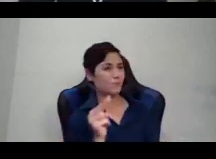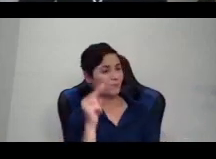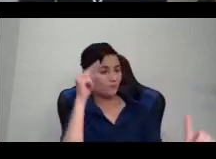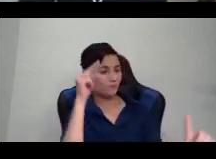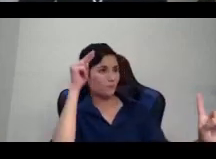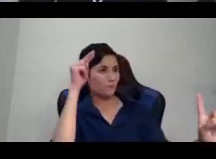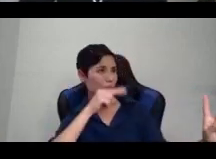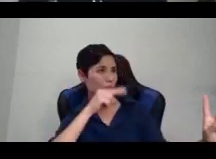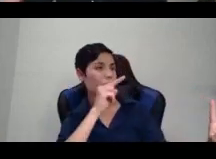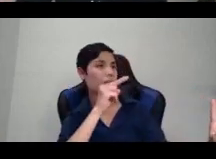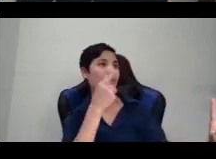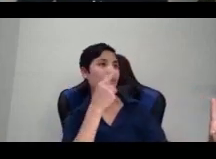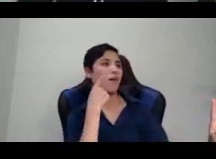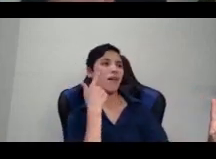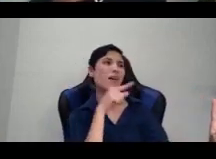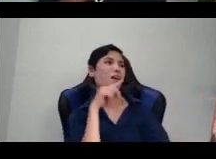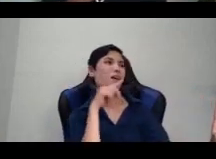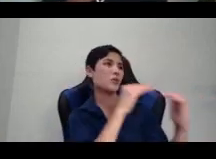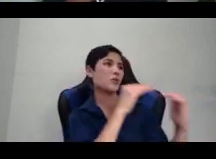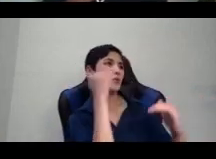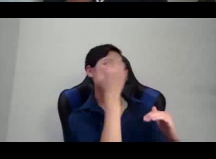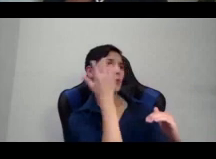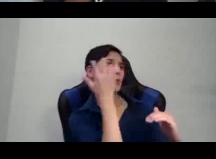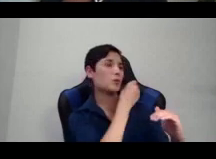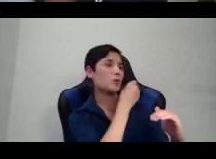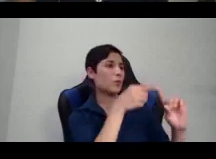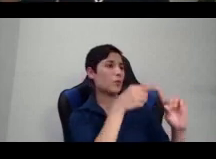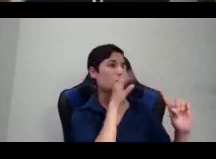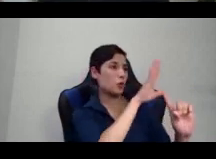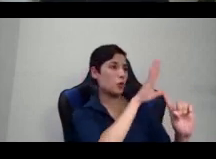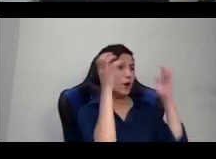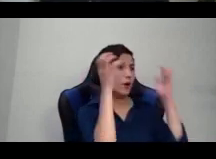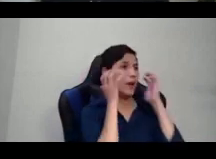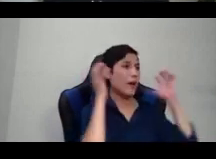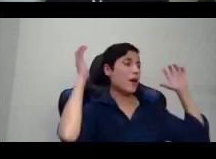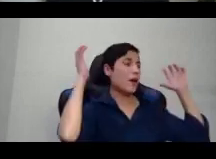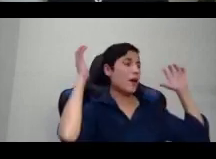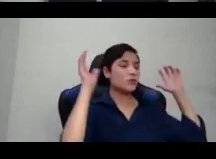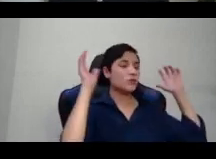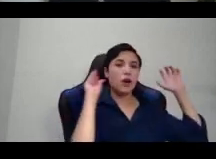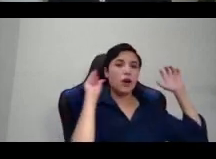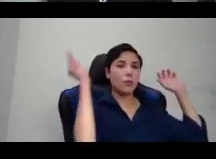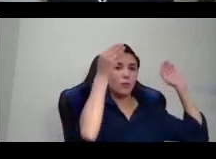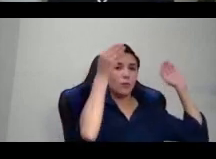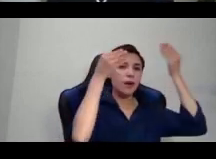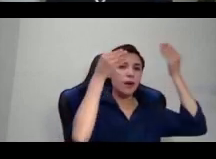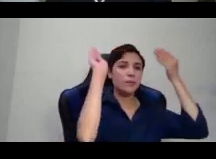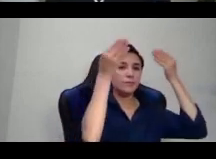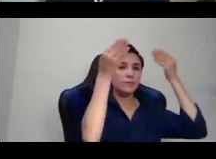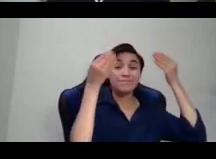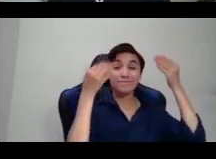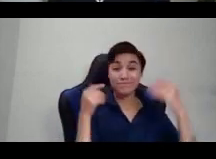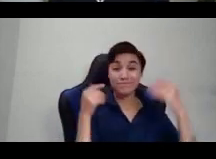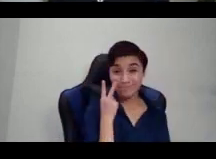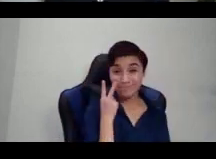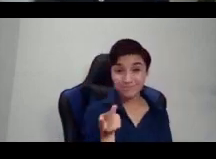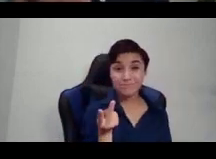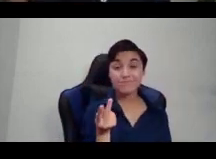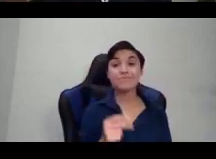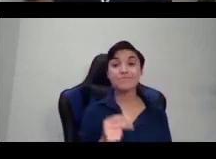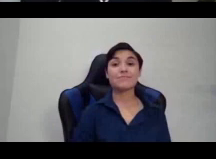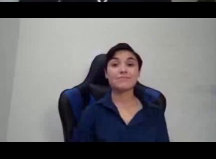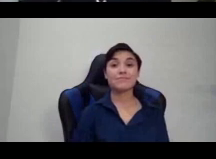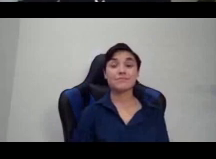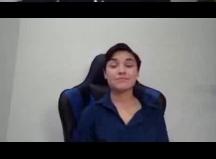the reality though is that there's the creativity of gender and that's just the reality.